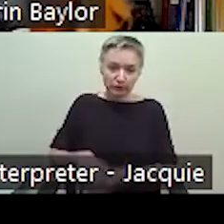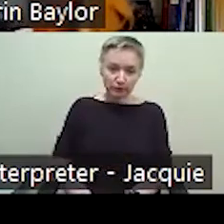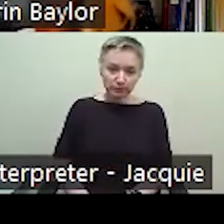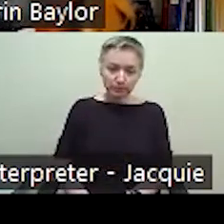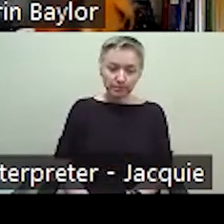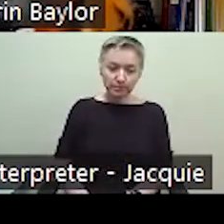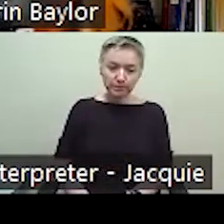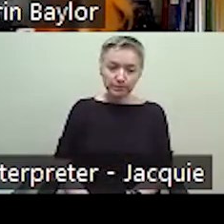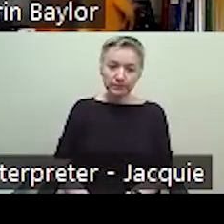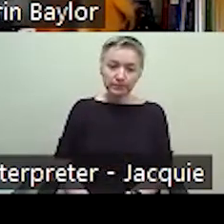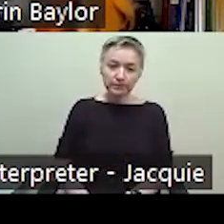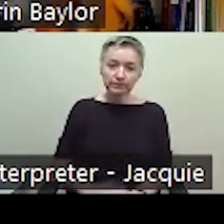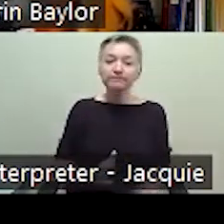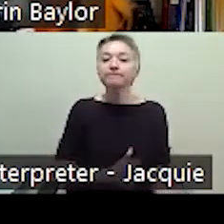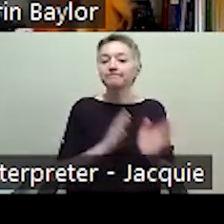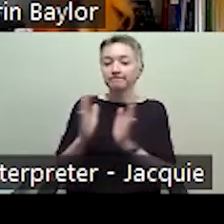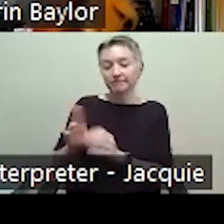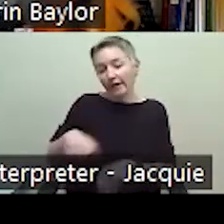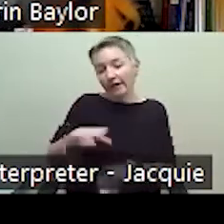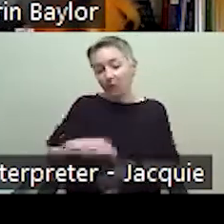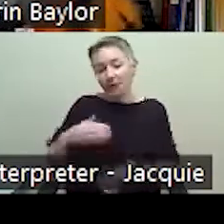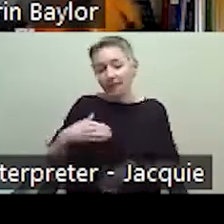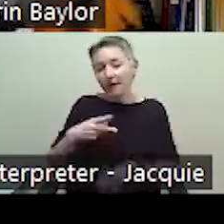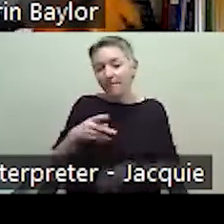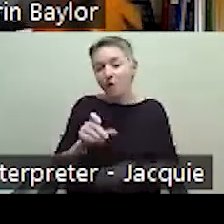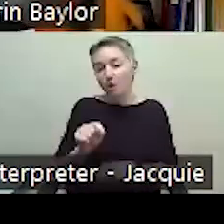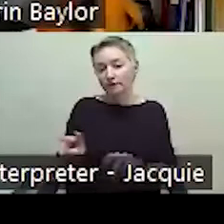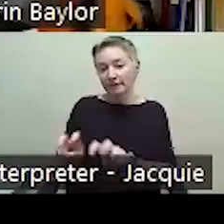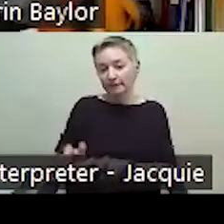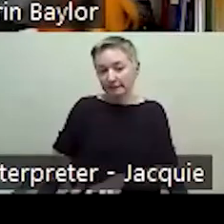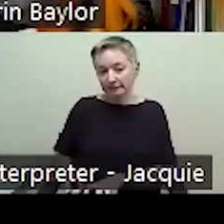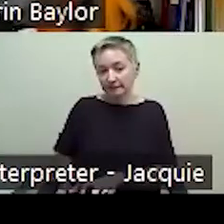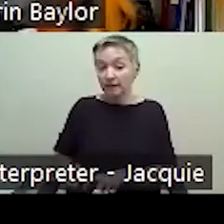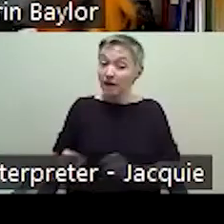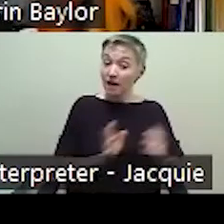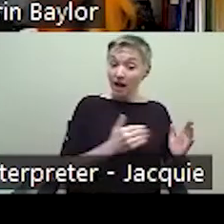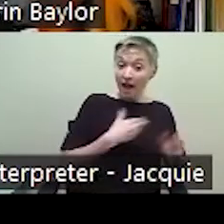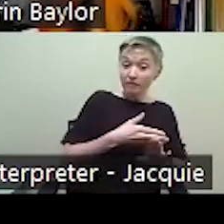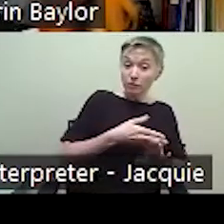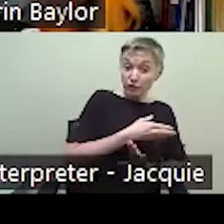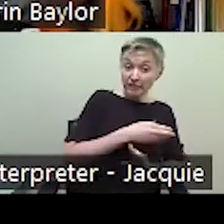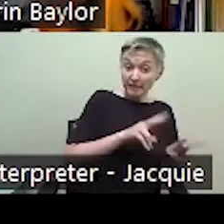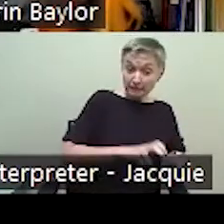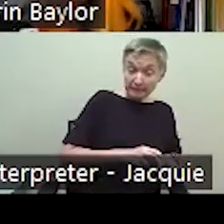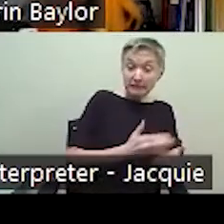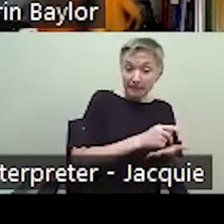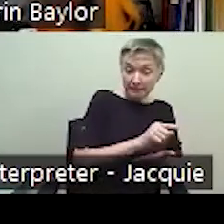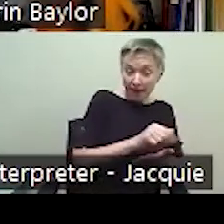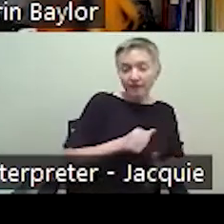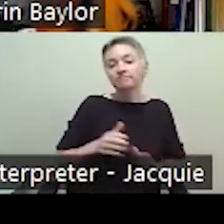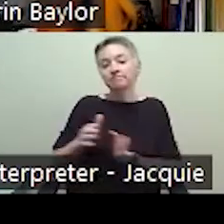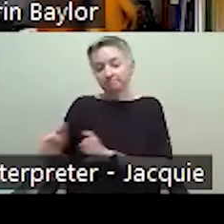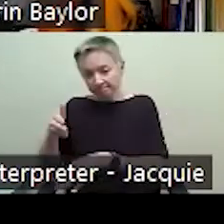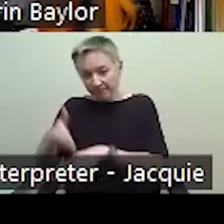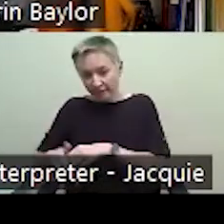And then, of course, we do a post-assessment. So we do some pre-assessment data, we collect some post-assessment data, and I'll